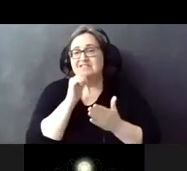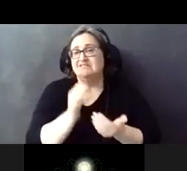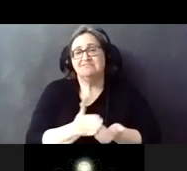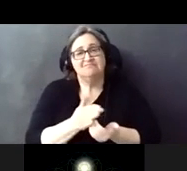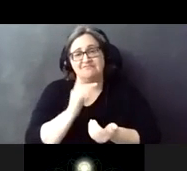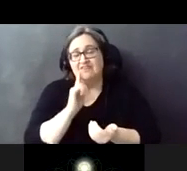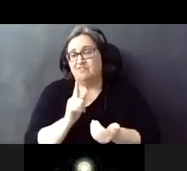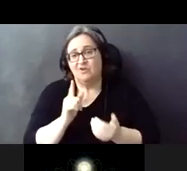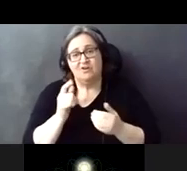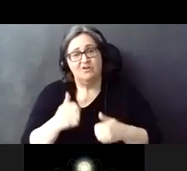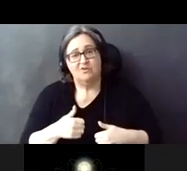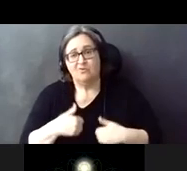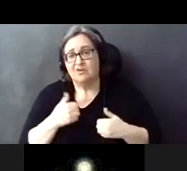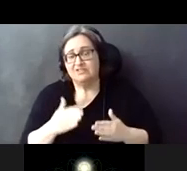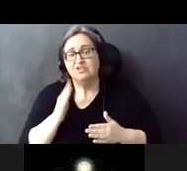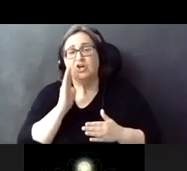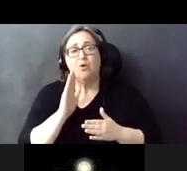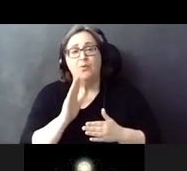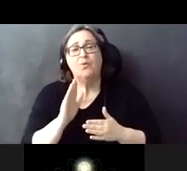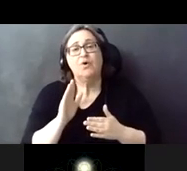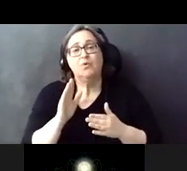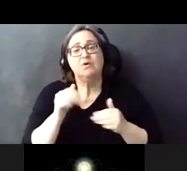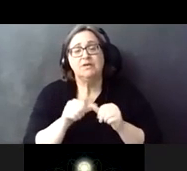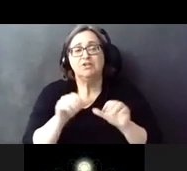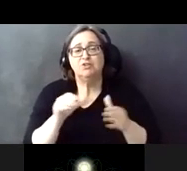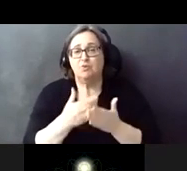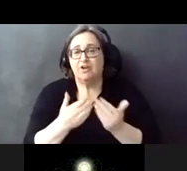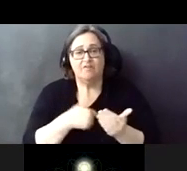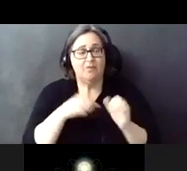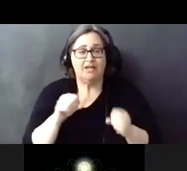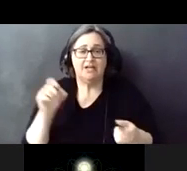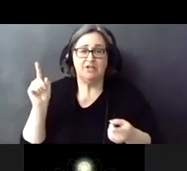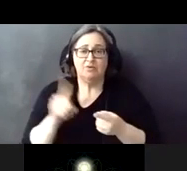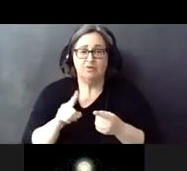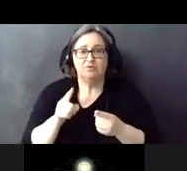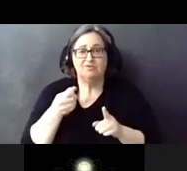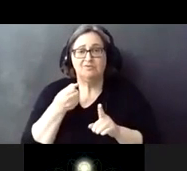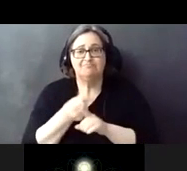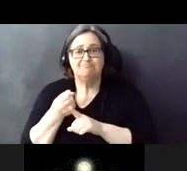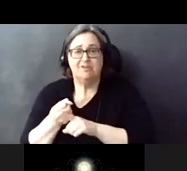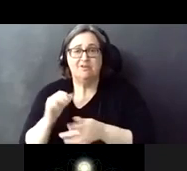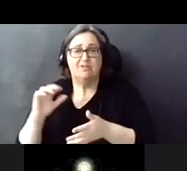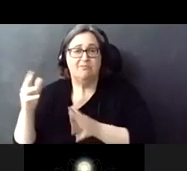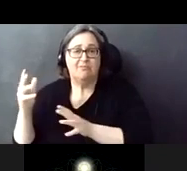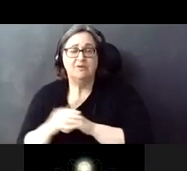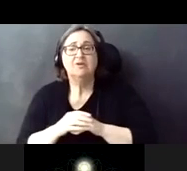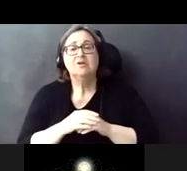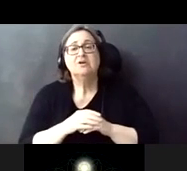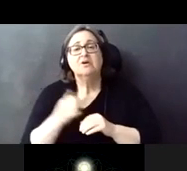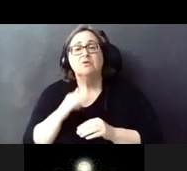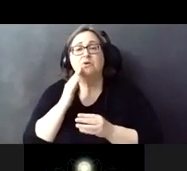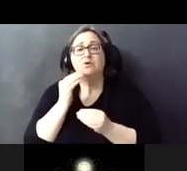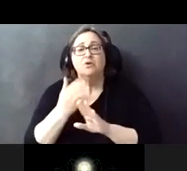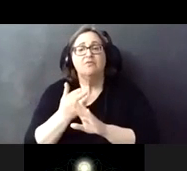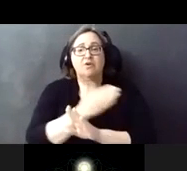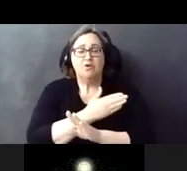to residents and we will continue to do everything we can to minimize these disruptions you will be notified in